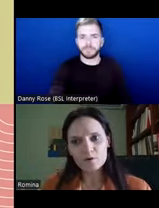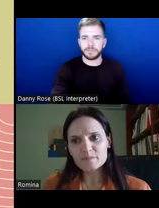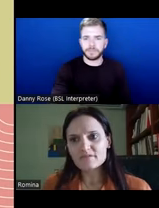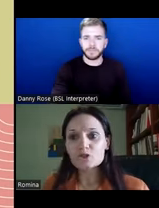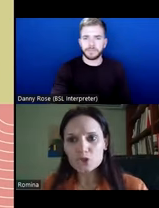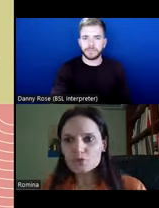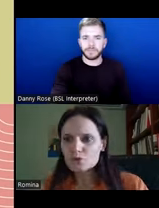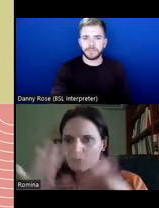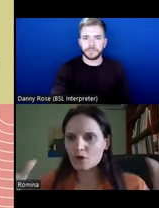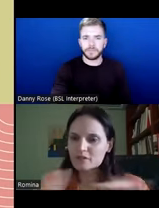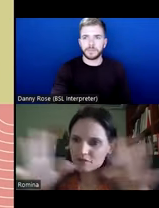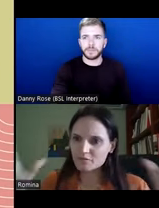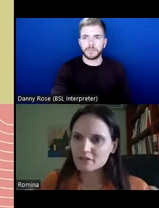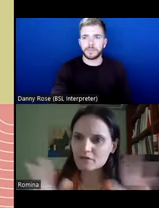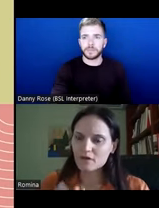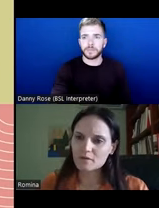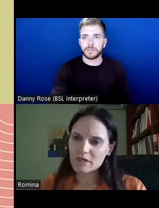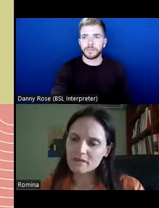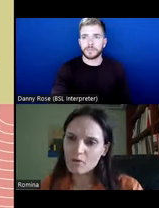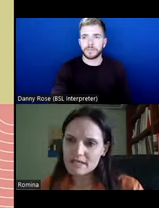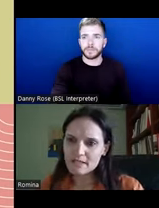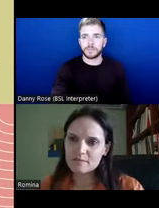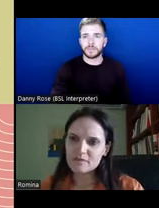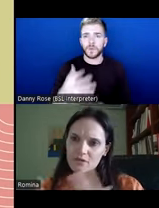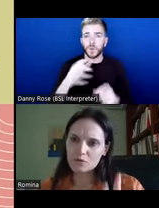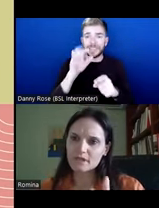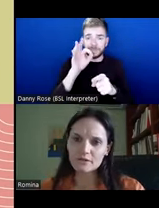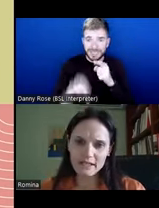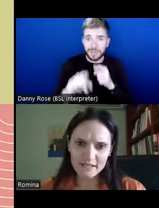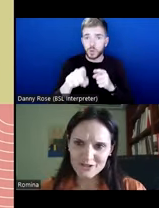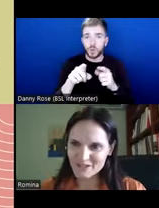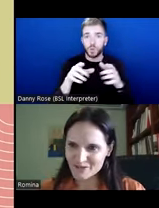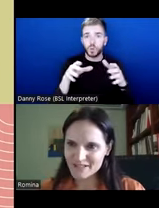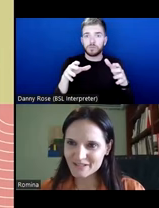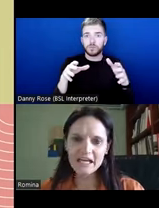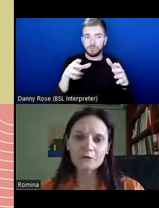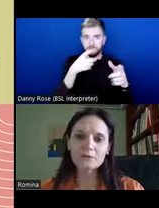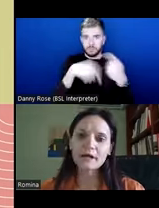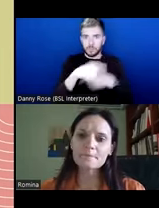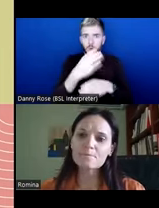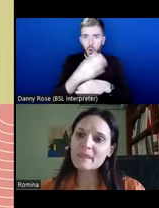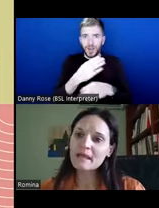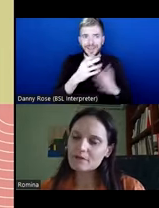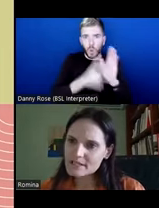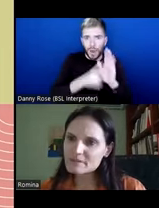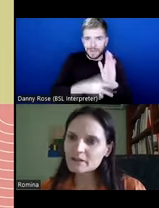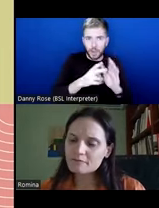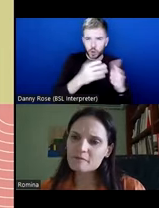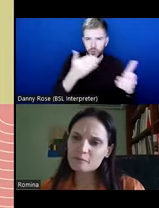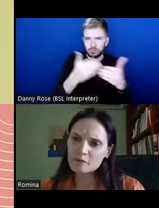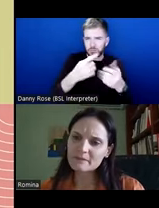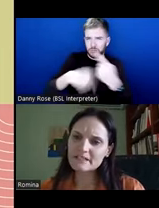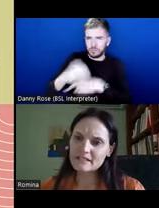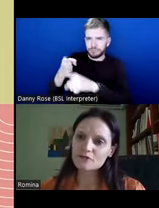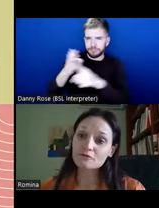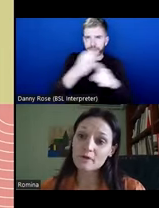more specific to you, to the context of many in the audience, because you work in organizations, as far as I could tell, there has been a lot of